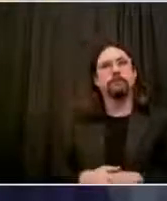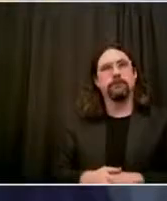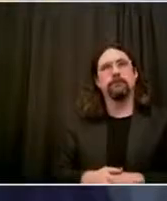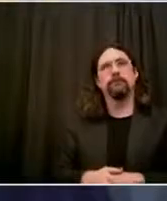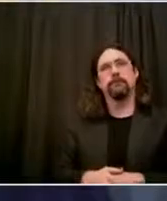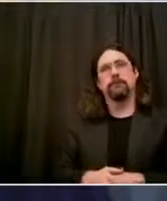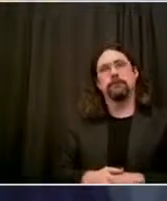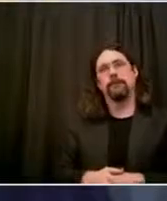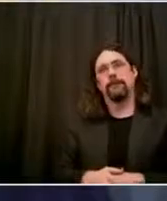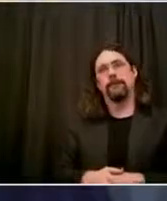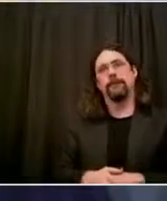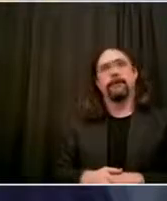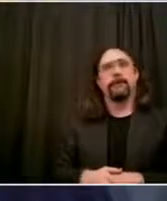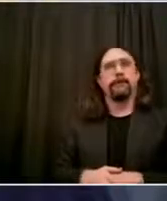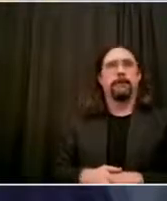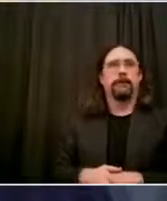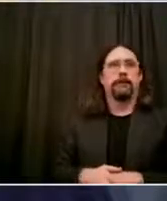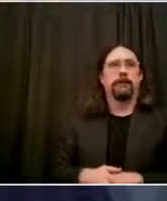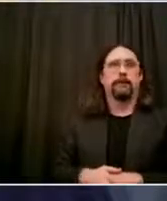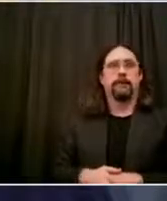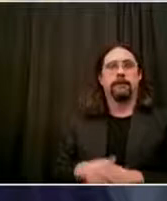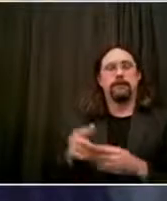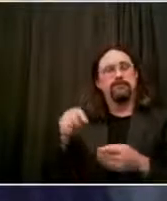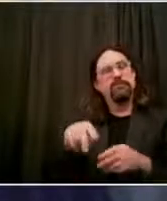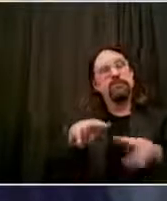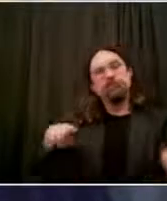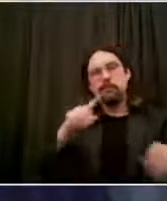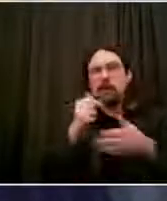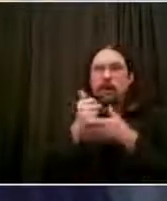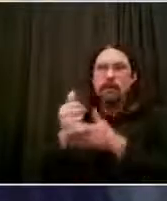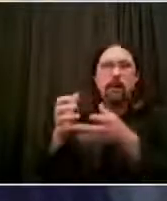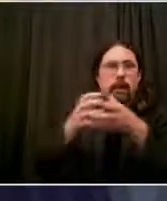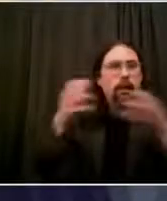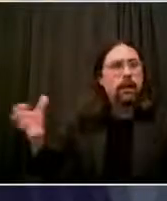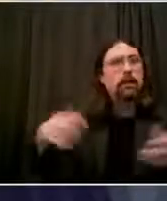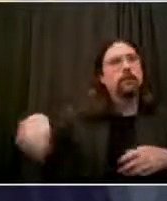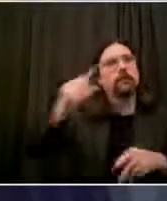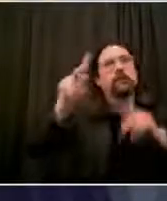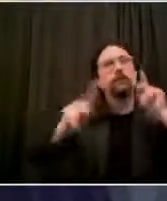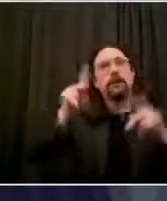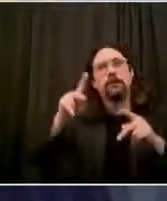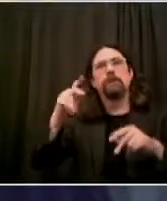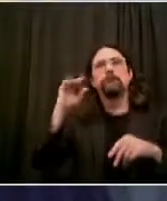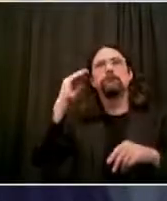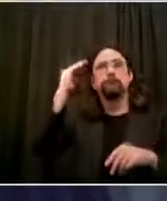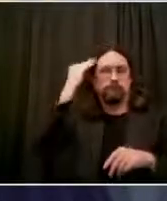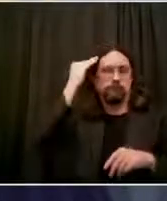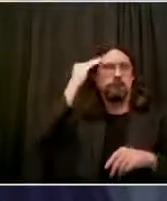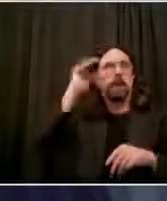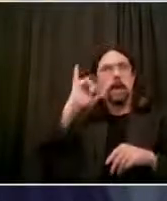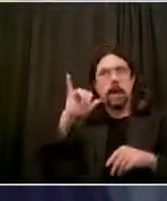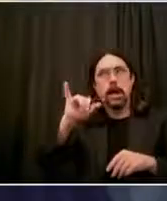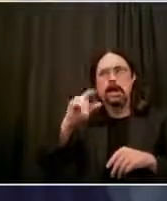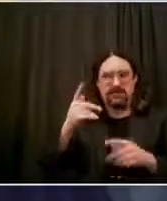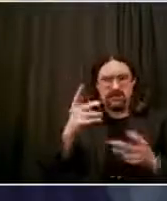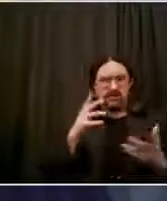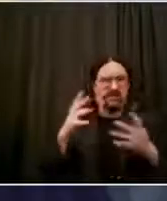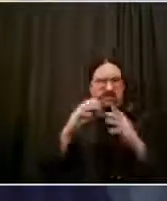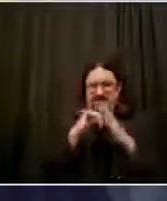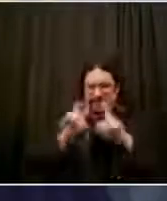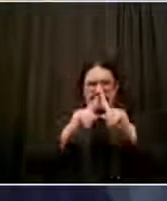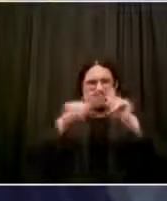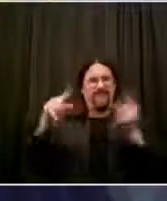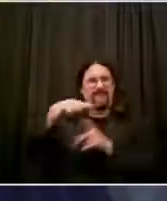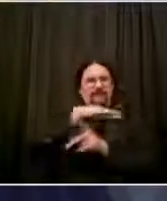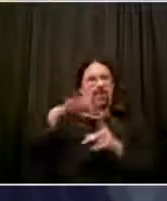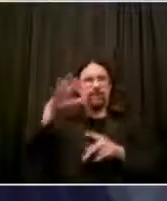that's all about education. That's not about enforcement. That's not about summonses. That's not about the NYPD. We took